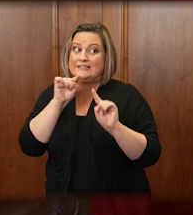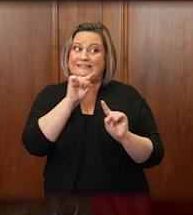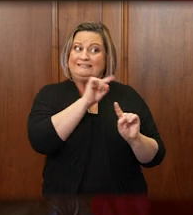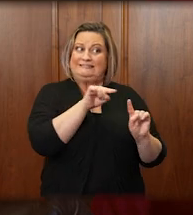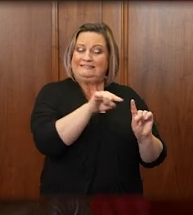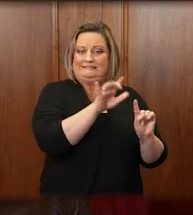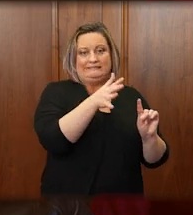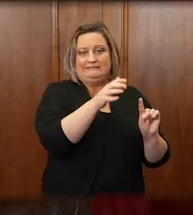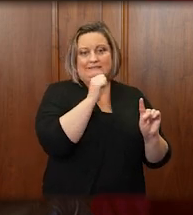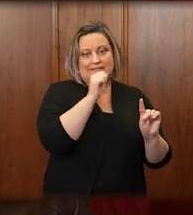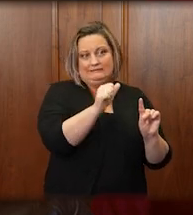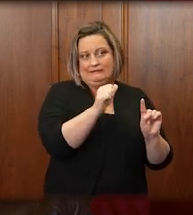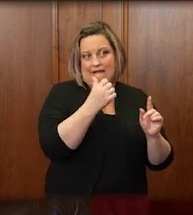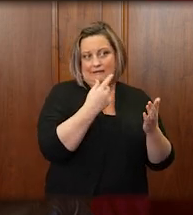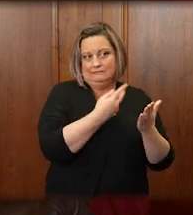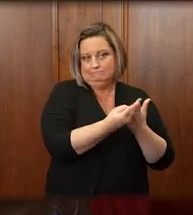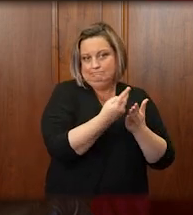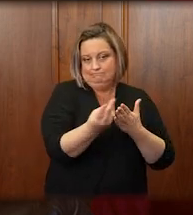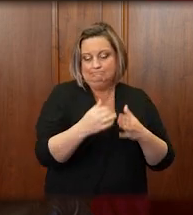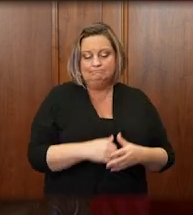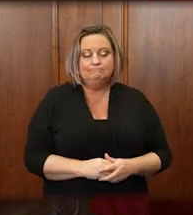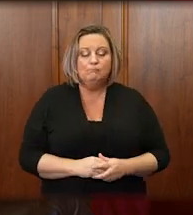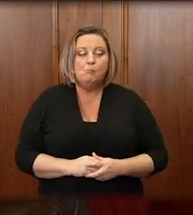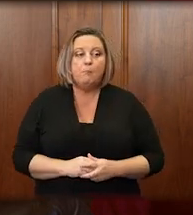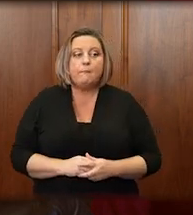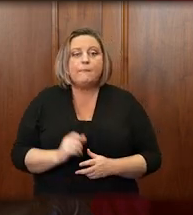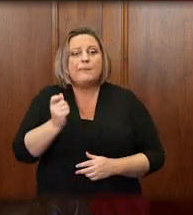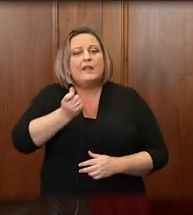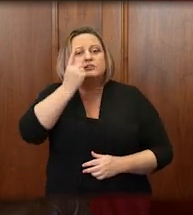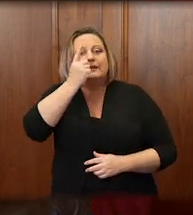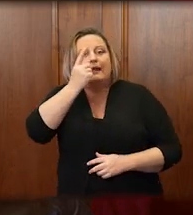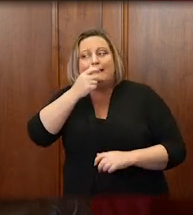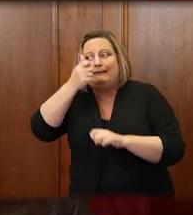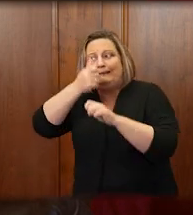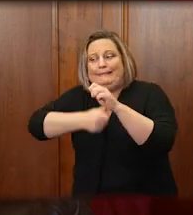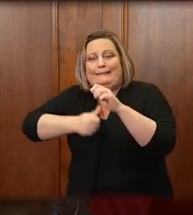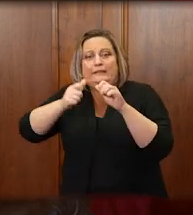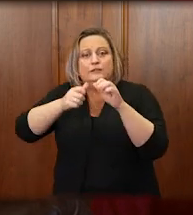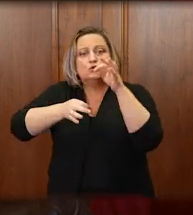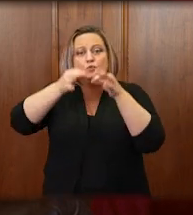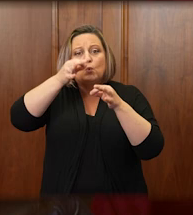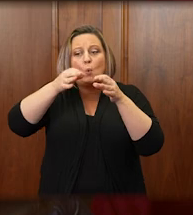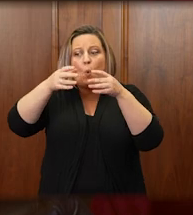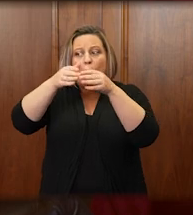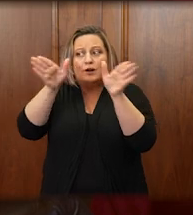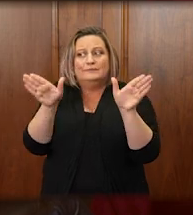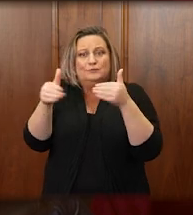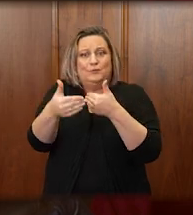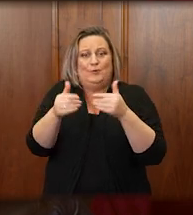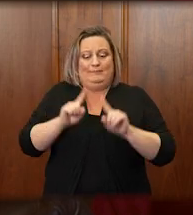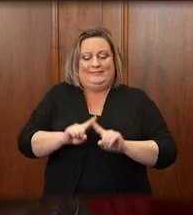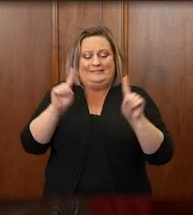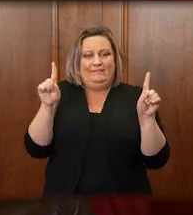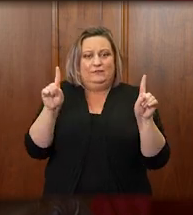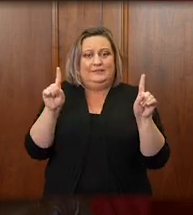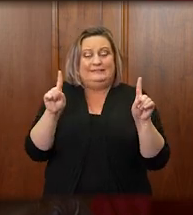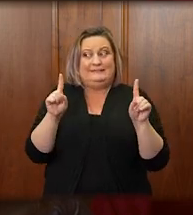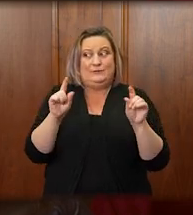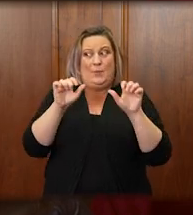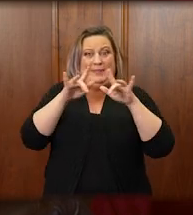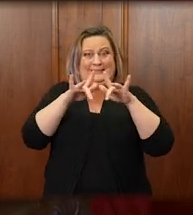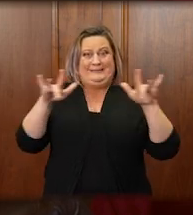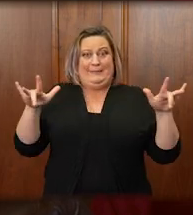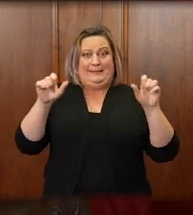unique challenges. No two courthouses are the same and often space for social distancing is scarce.